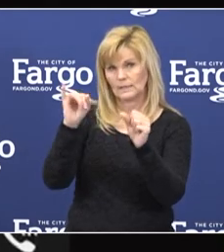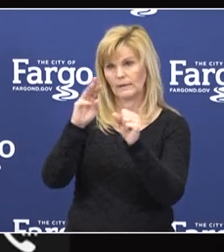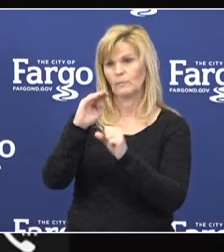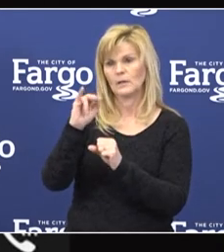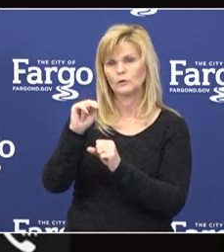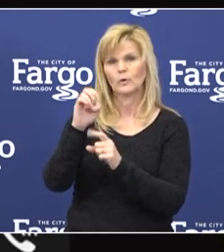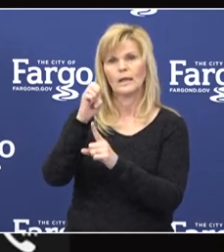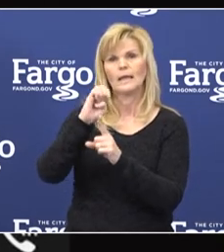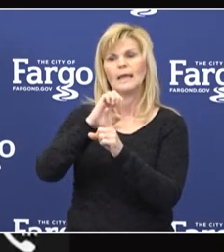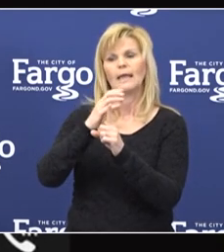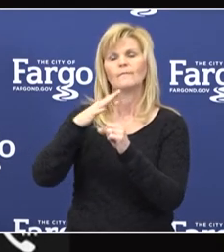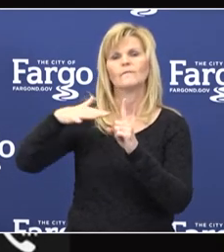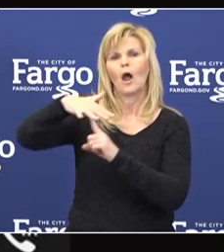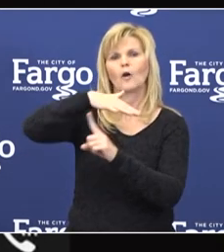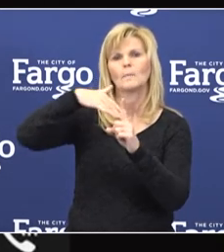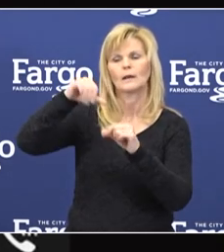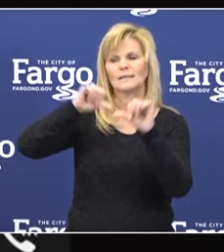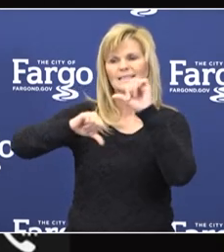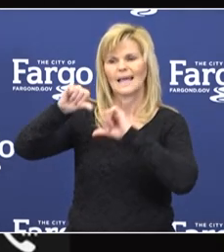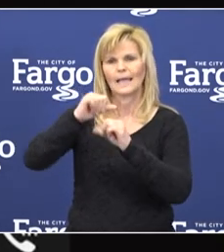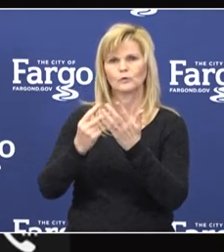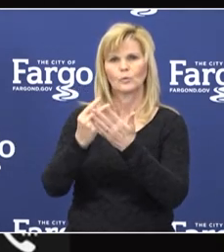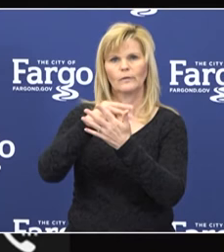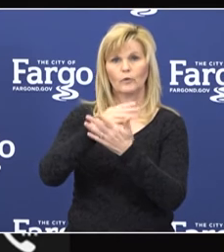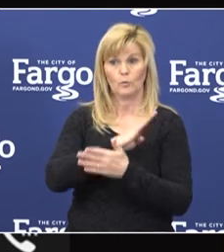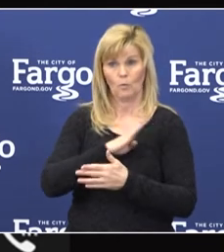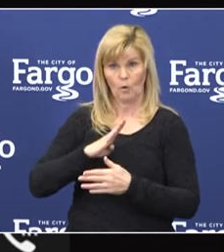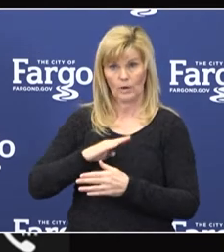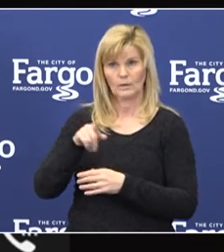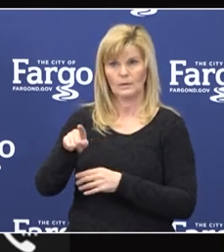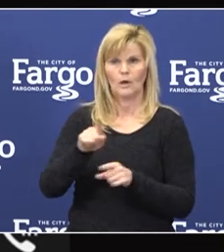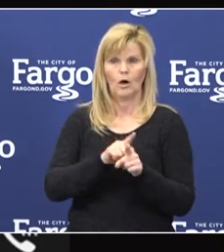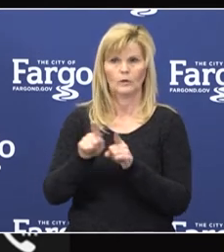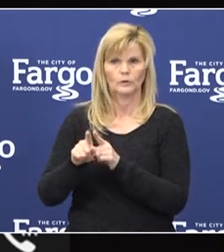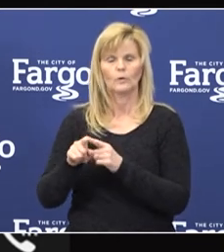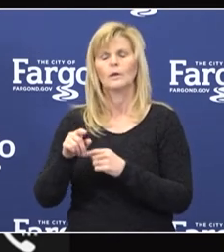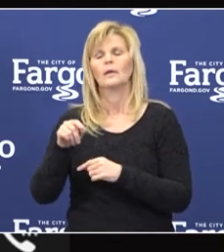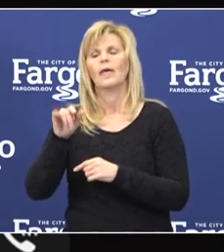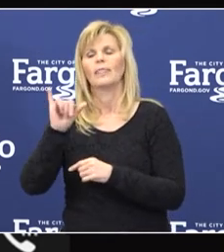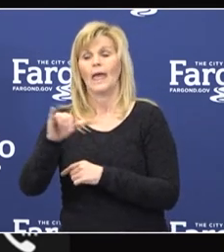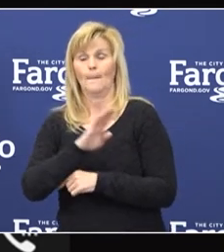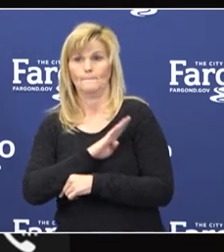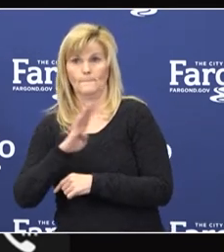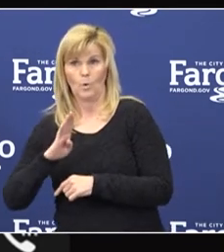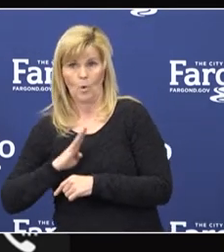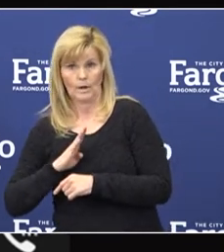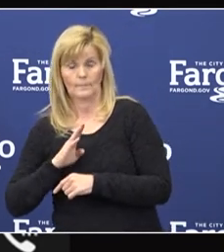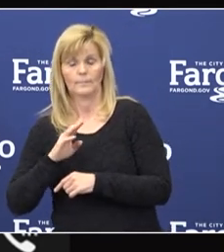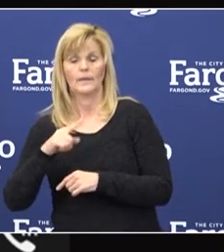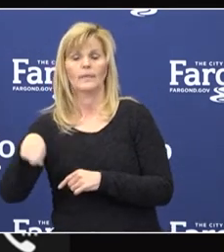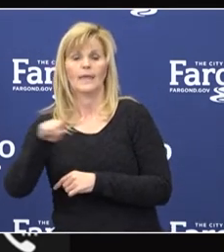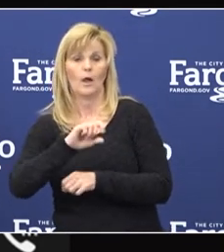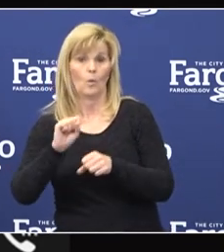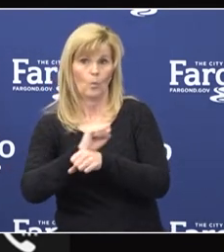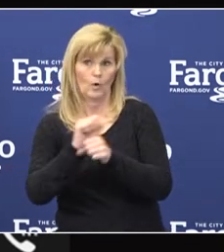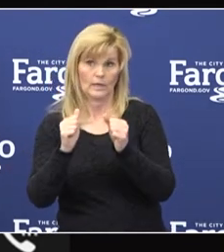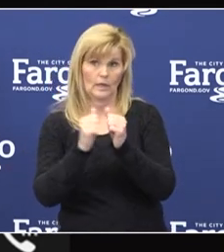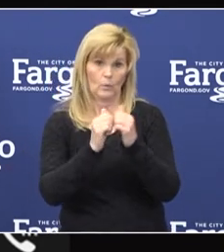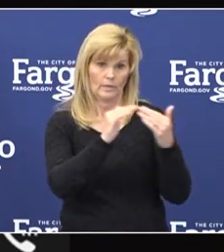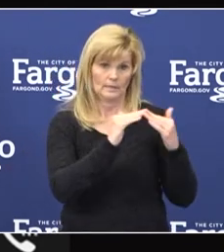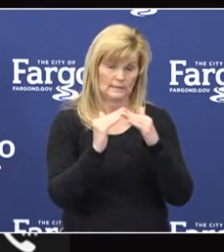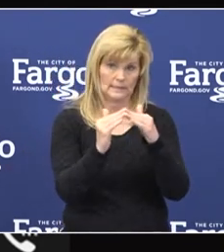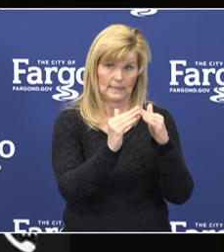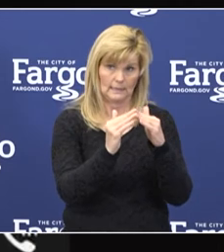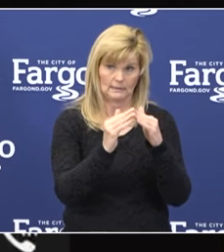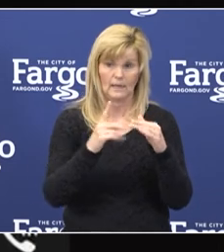Science and Economic Review Board, also affectionately known as MISERB, a municipal joint powers organization with more